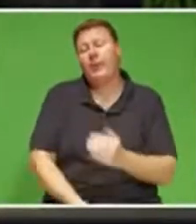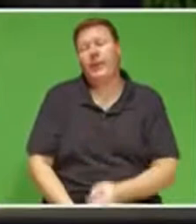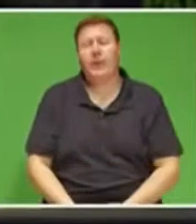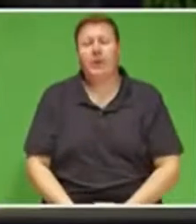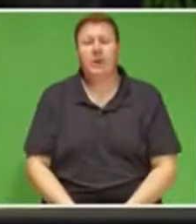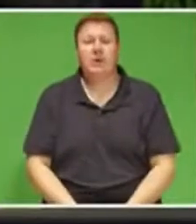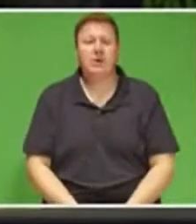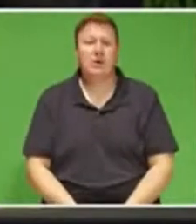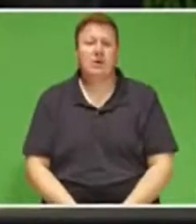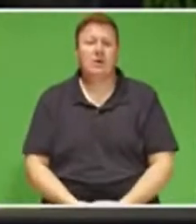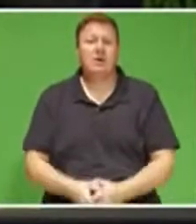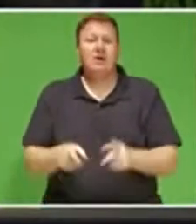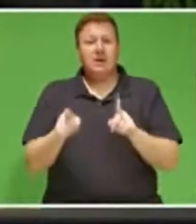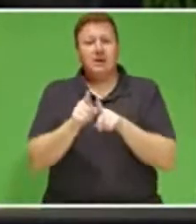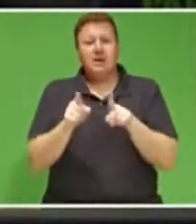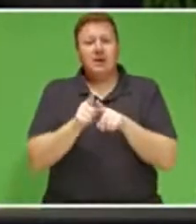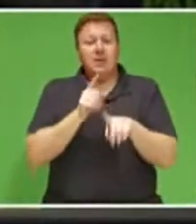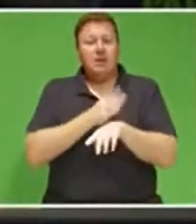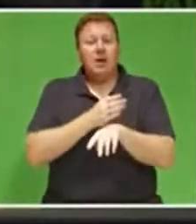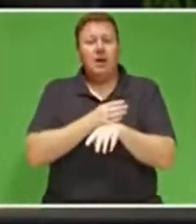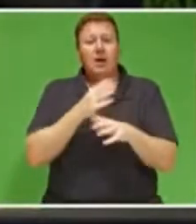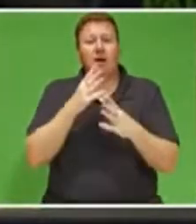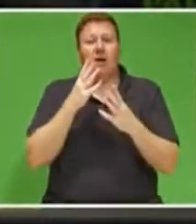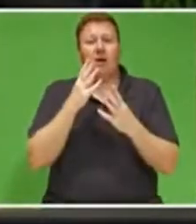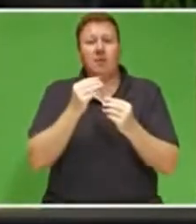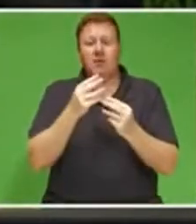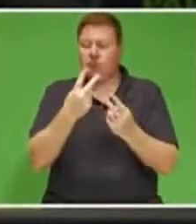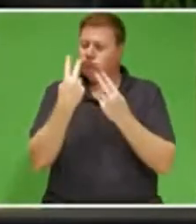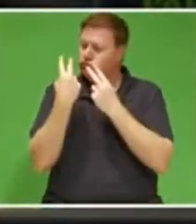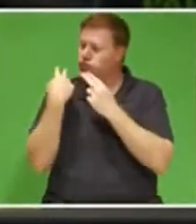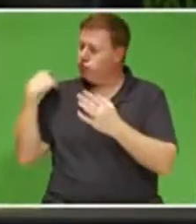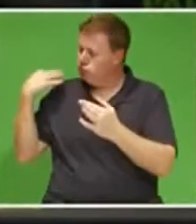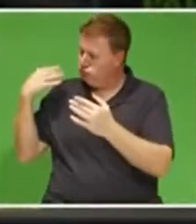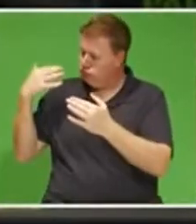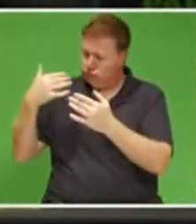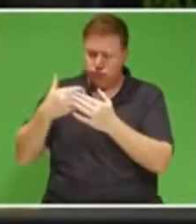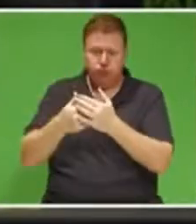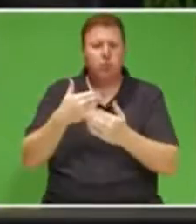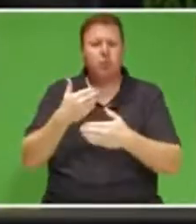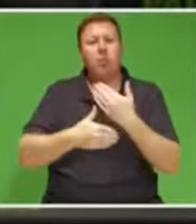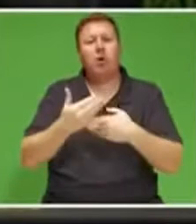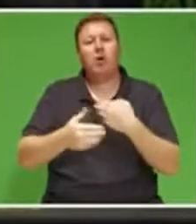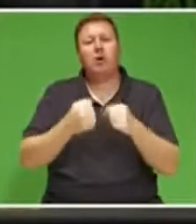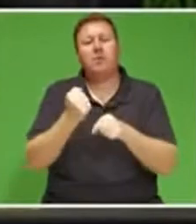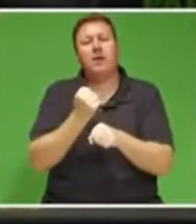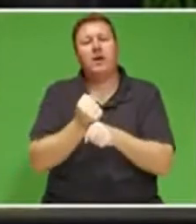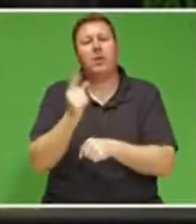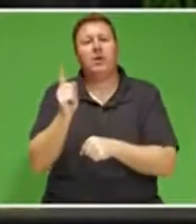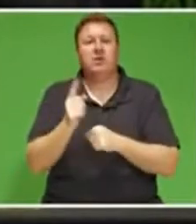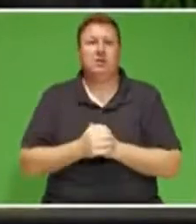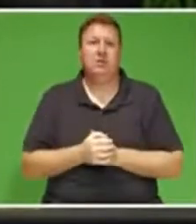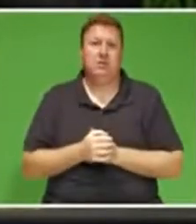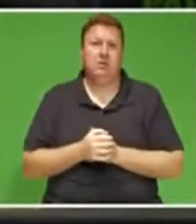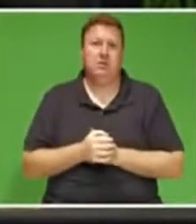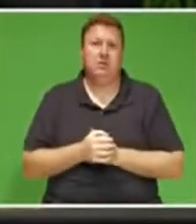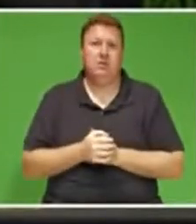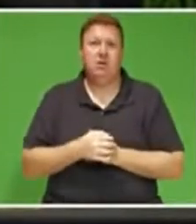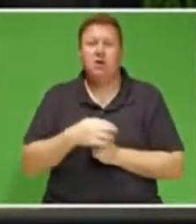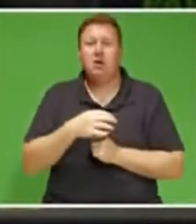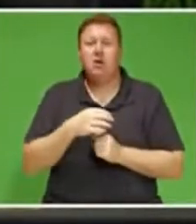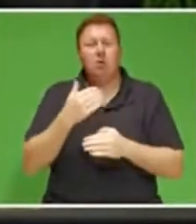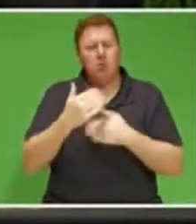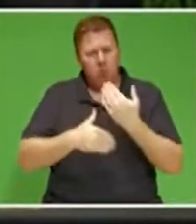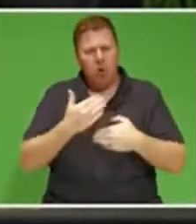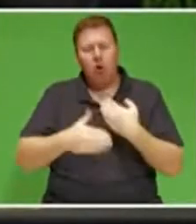At the same time, we must reflect on the progress that we have made, and real progress.